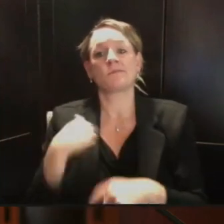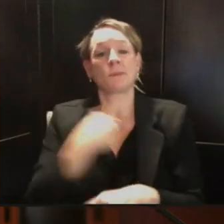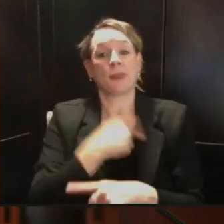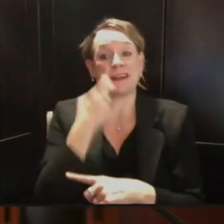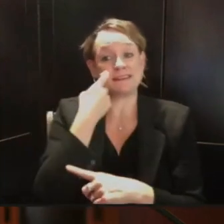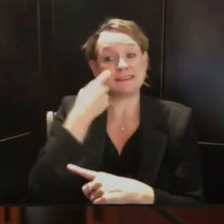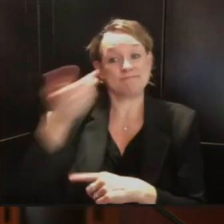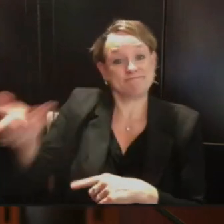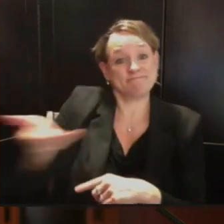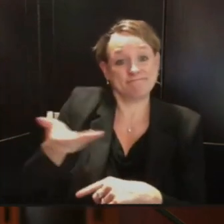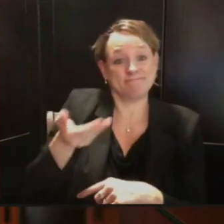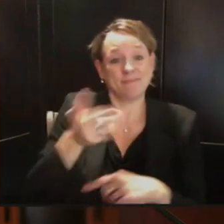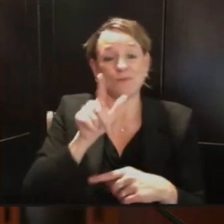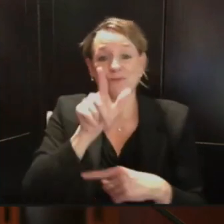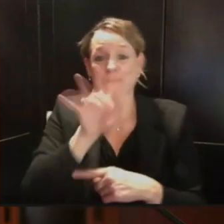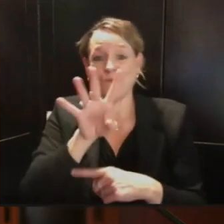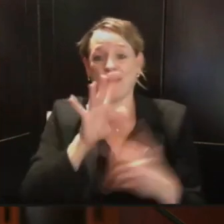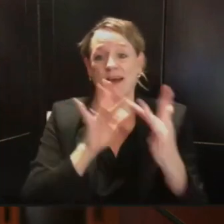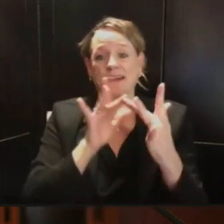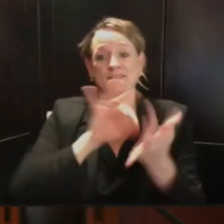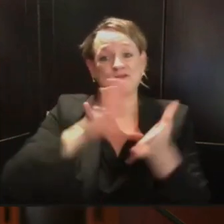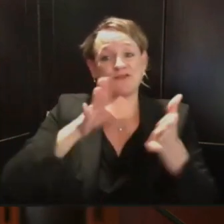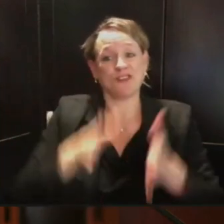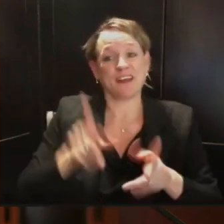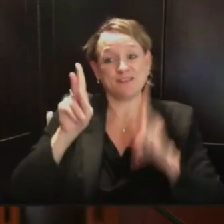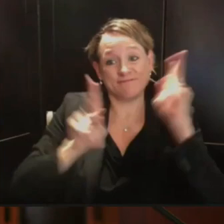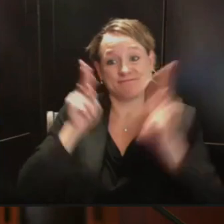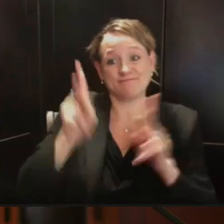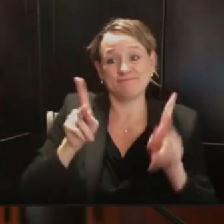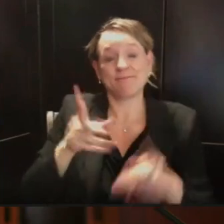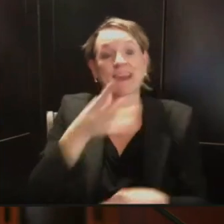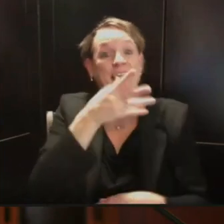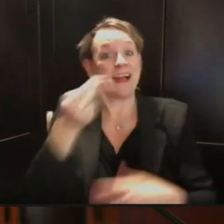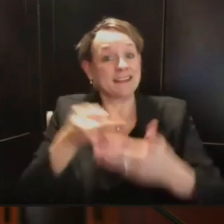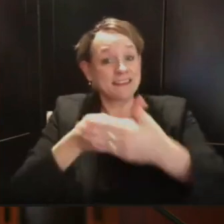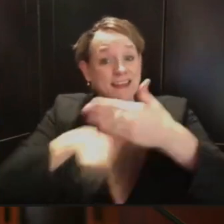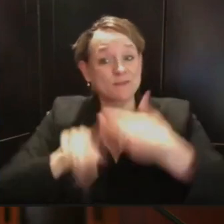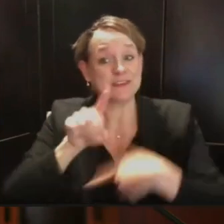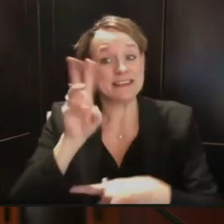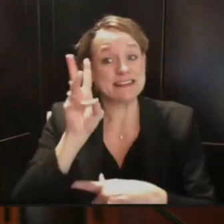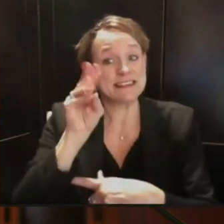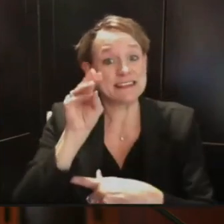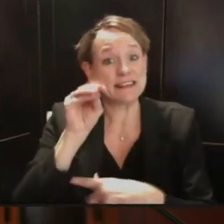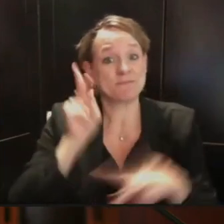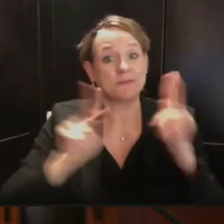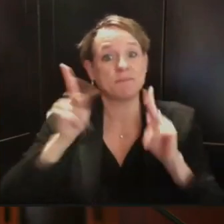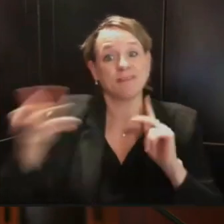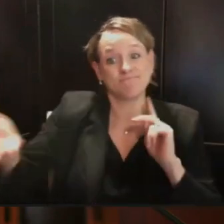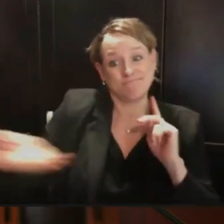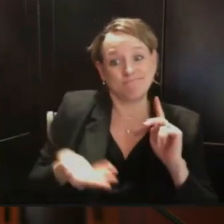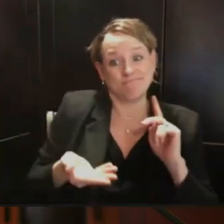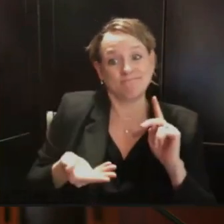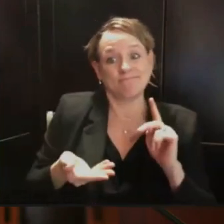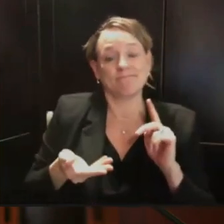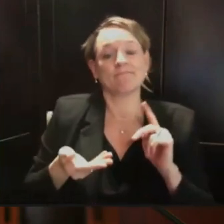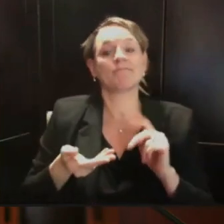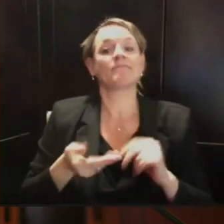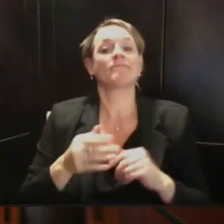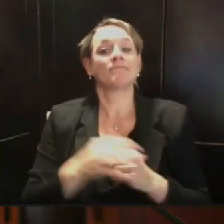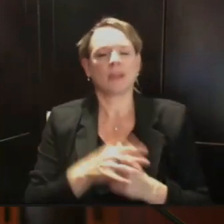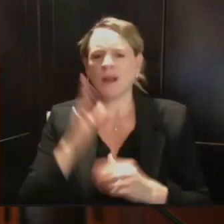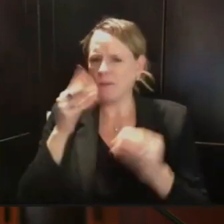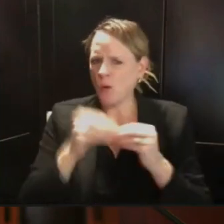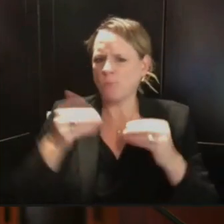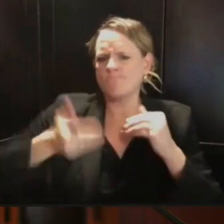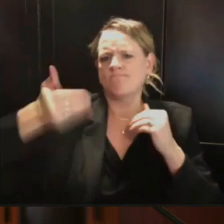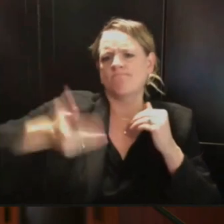week, and we'll have additional folks coming on board in the weeks after that. But we at the state are